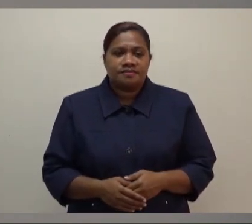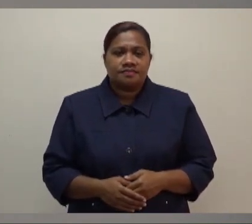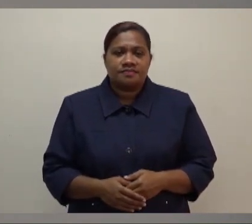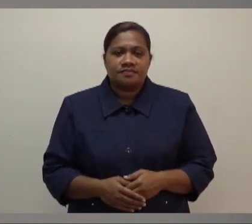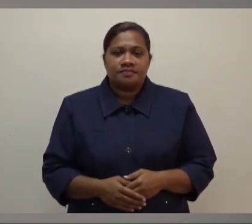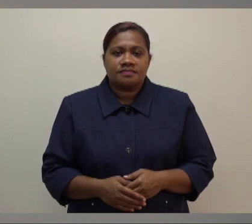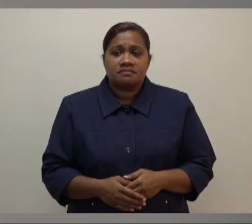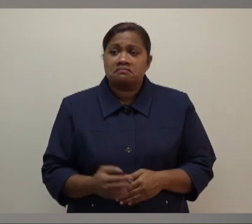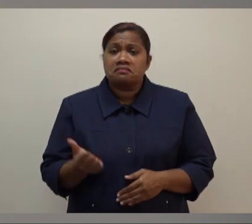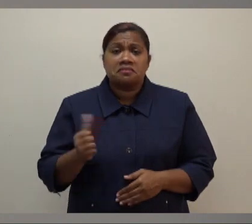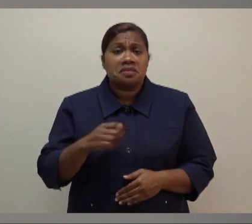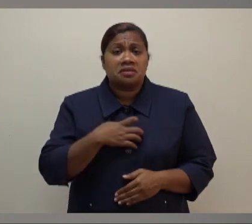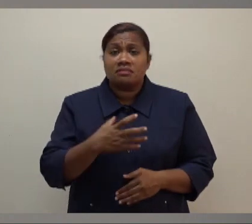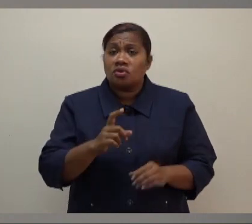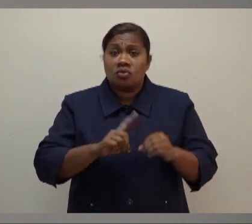Any more questions?